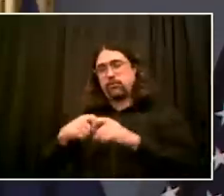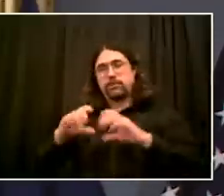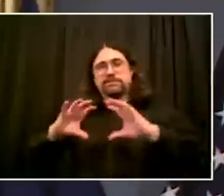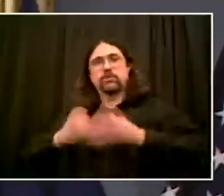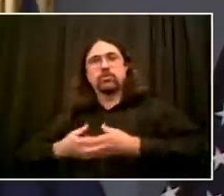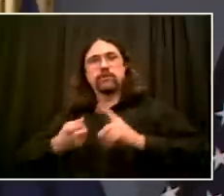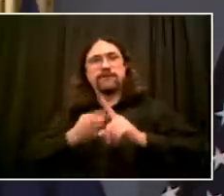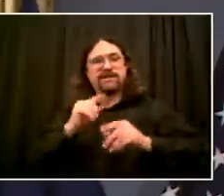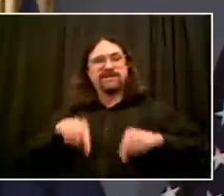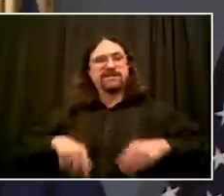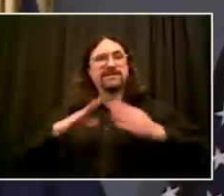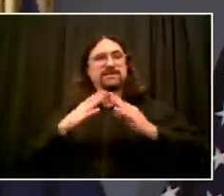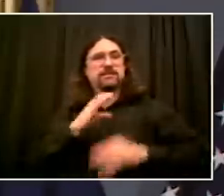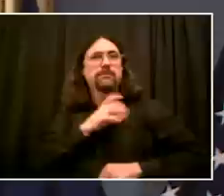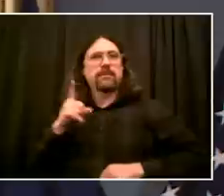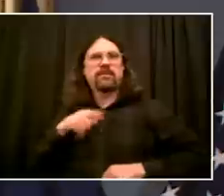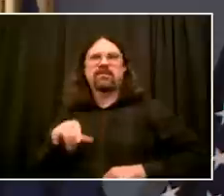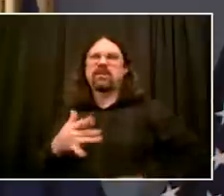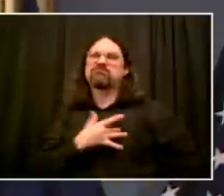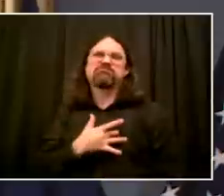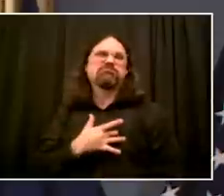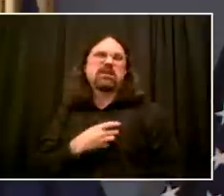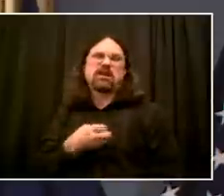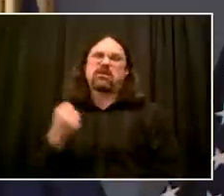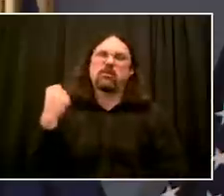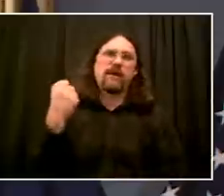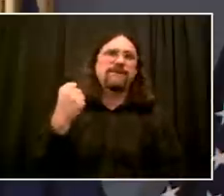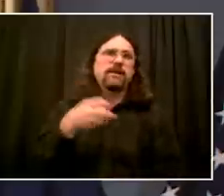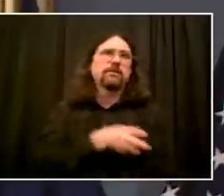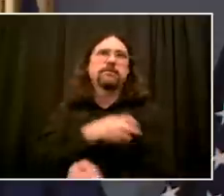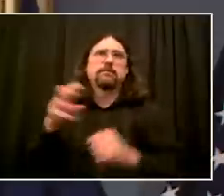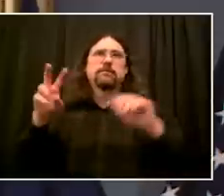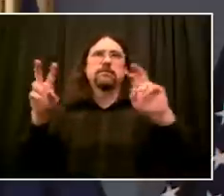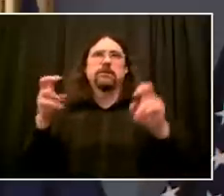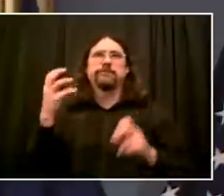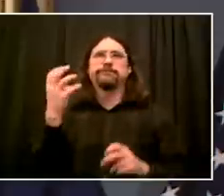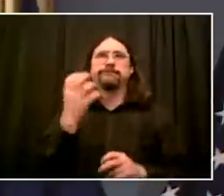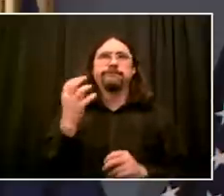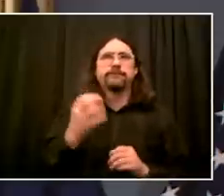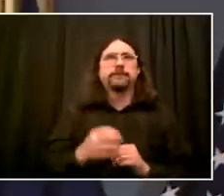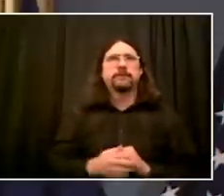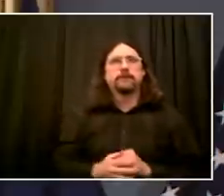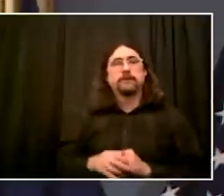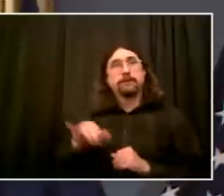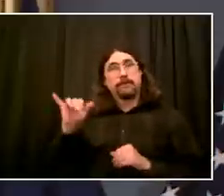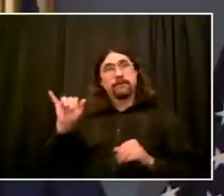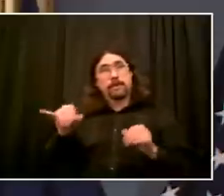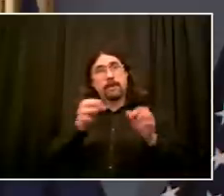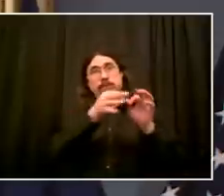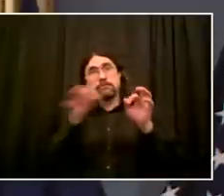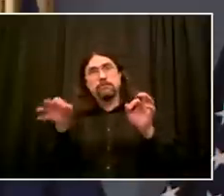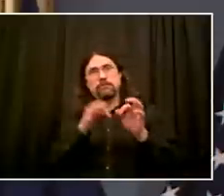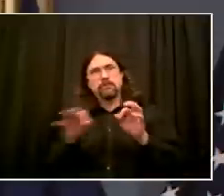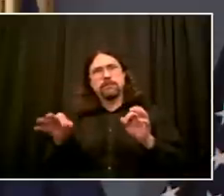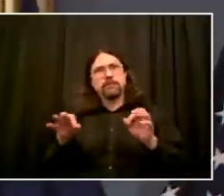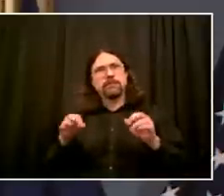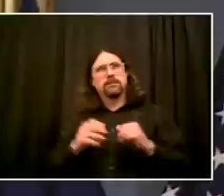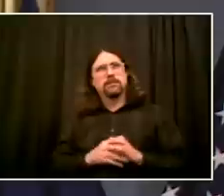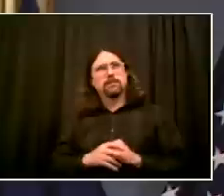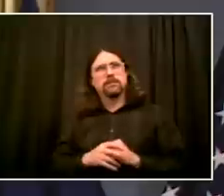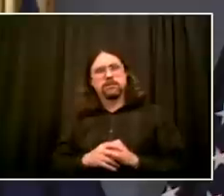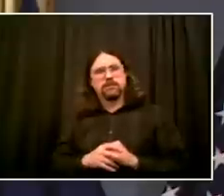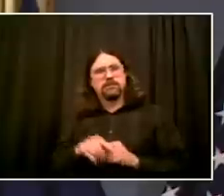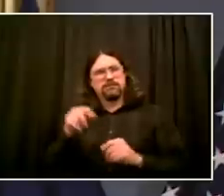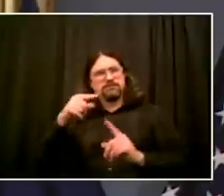in the most positive, not partisan or political, human and moral terms, that